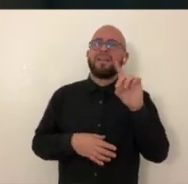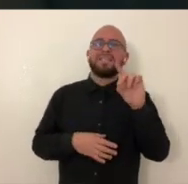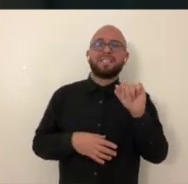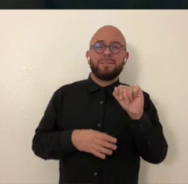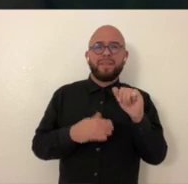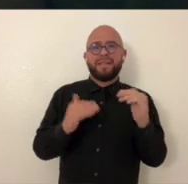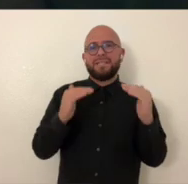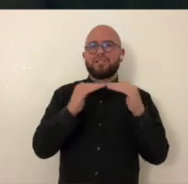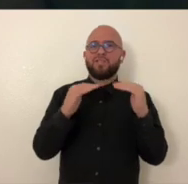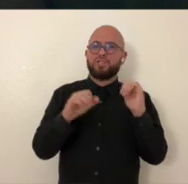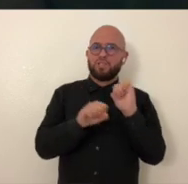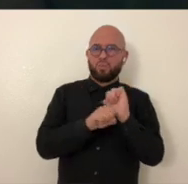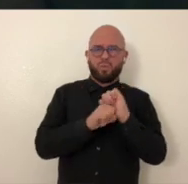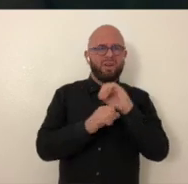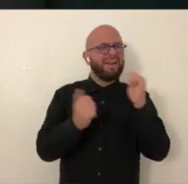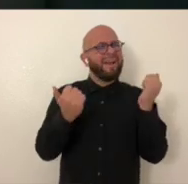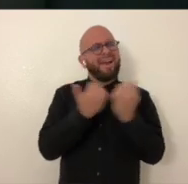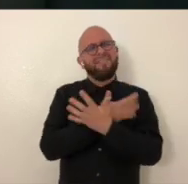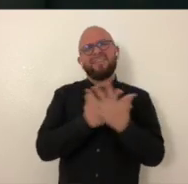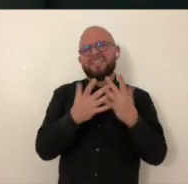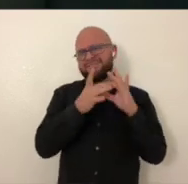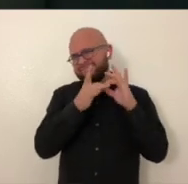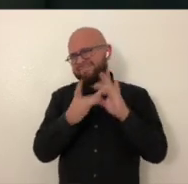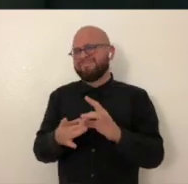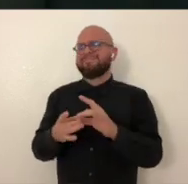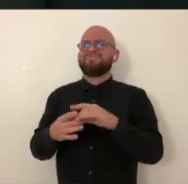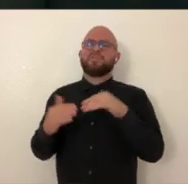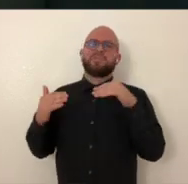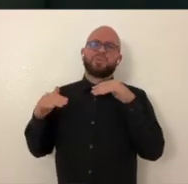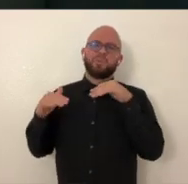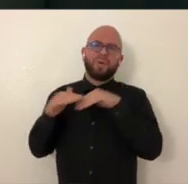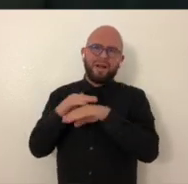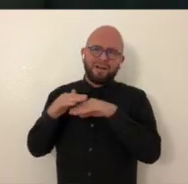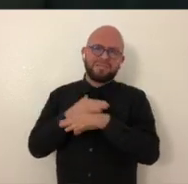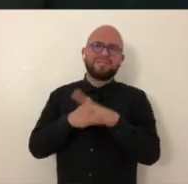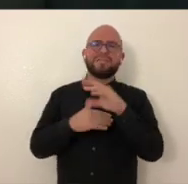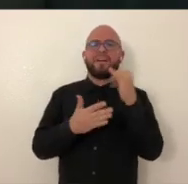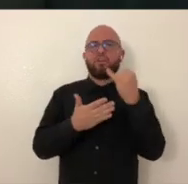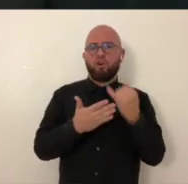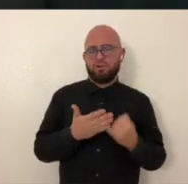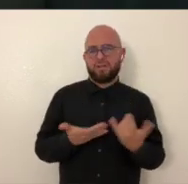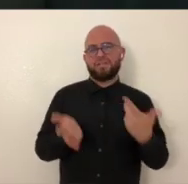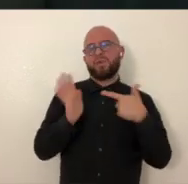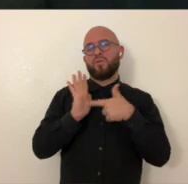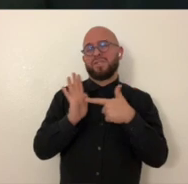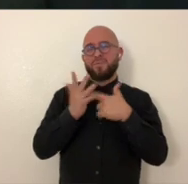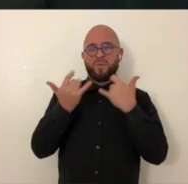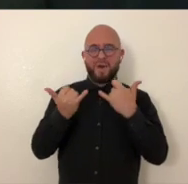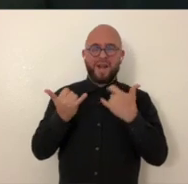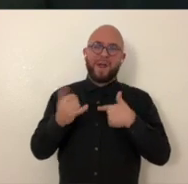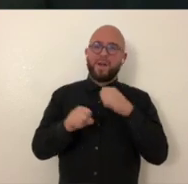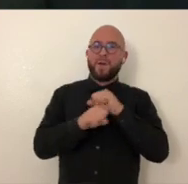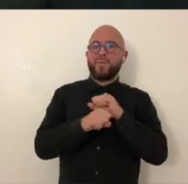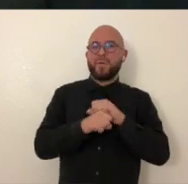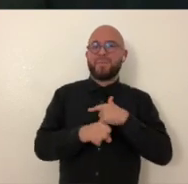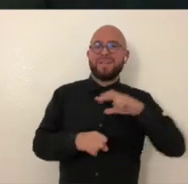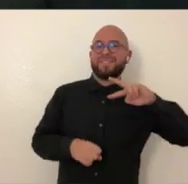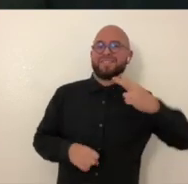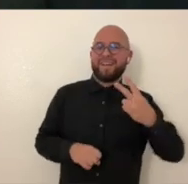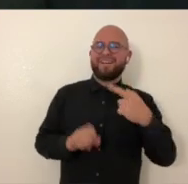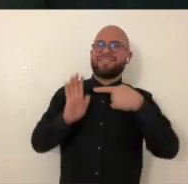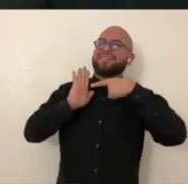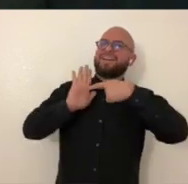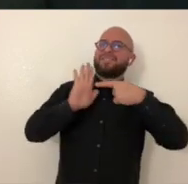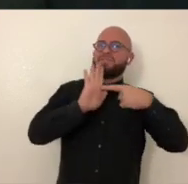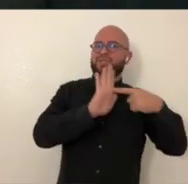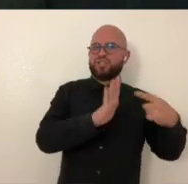practice and disability justice work kind of relates to access in the art. Like, for example, you know, I'm actually working